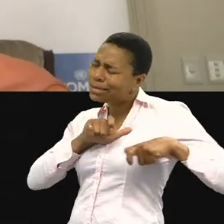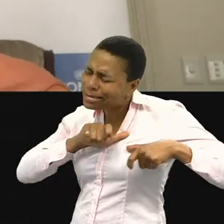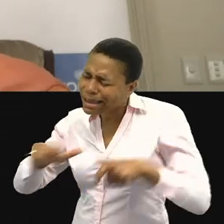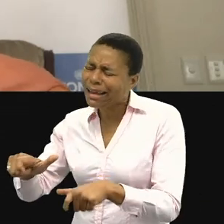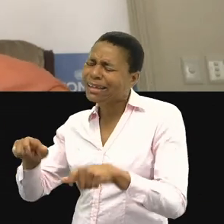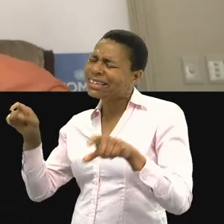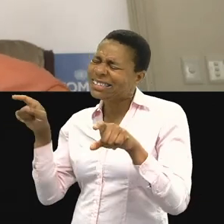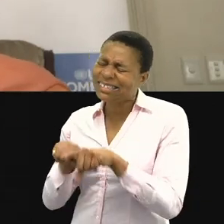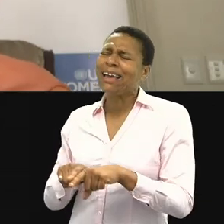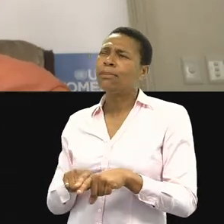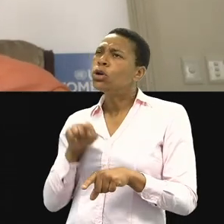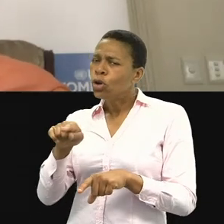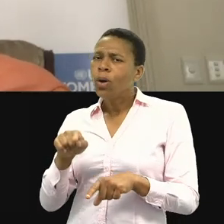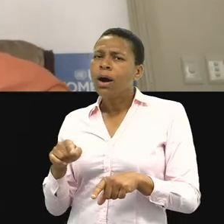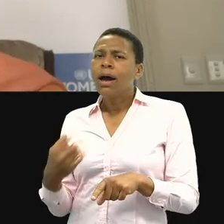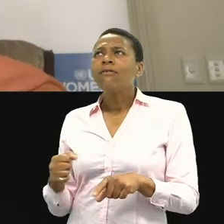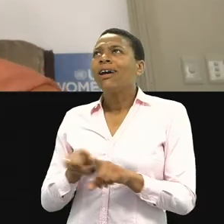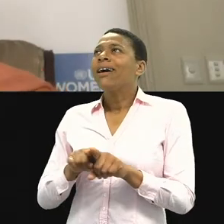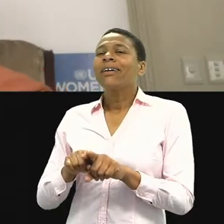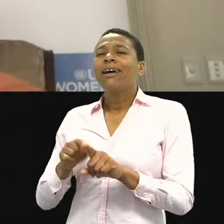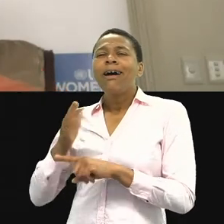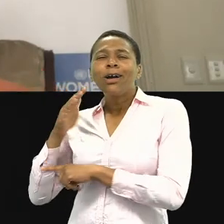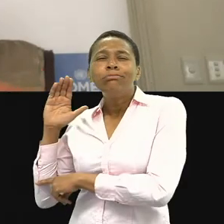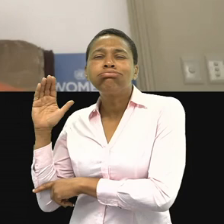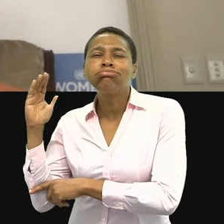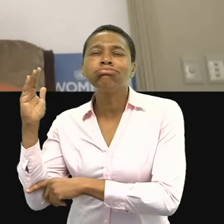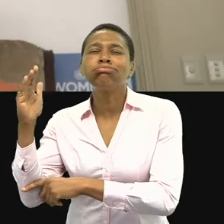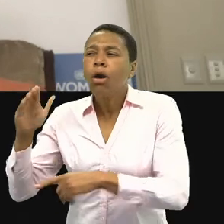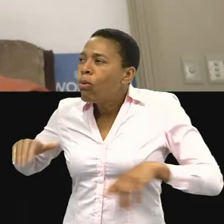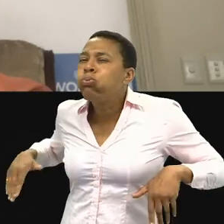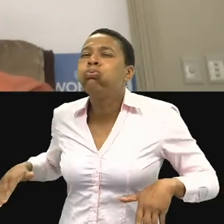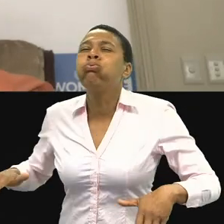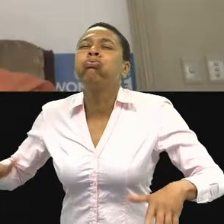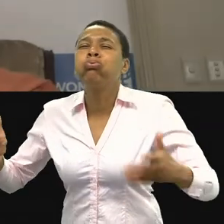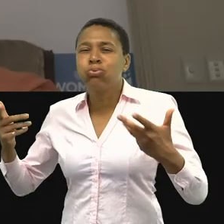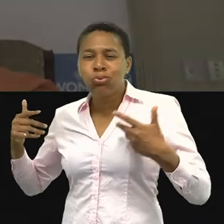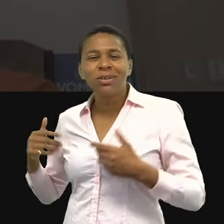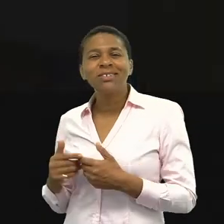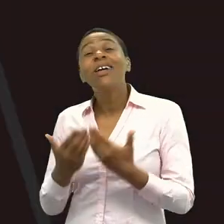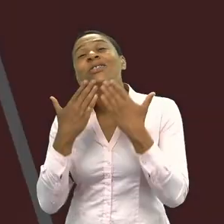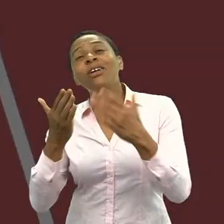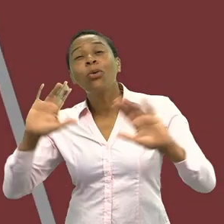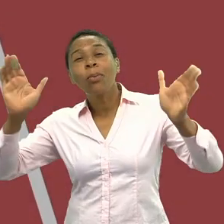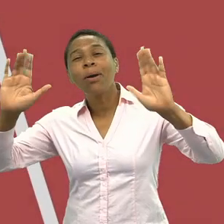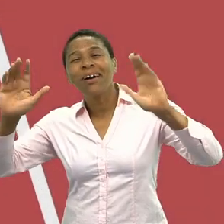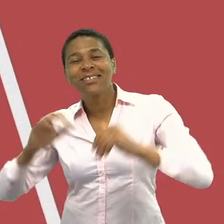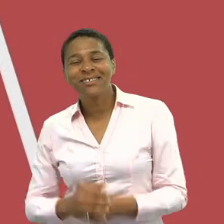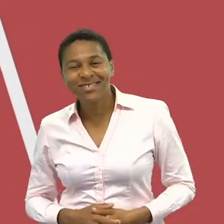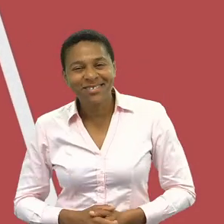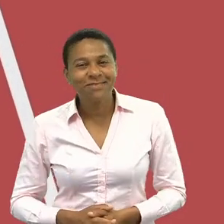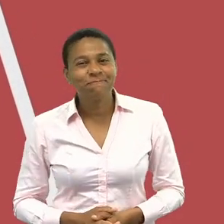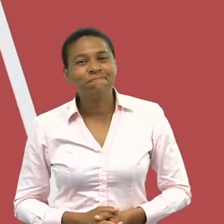wind behind our sail. Whatever the sailing is. Thank you for doing it. Thanks, Muzini. Bye. Bye-bye.-bye. Thank